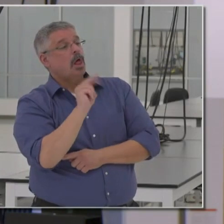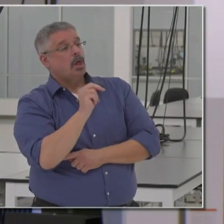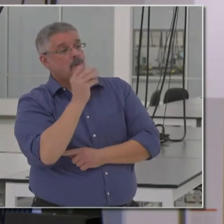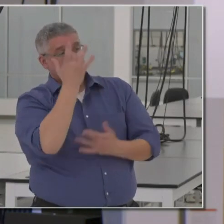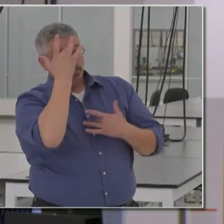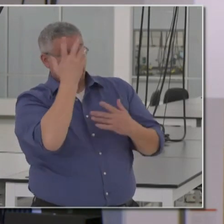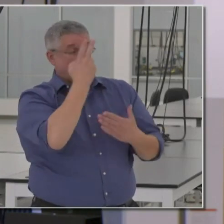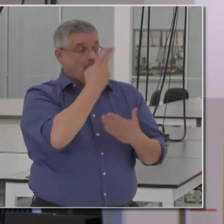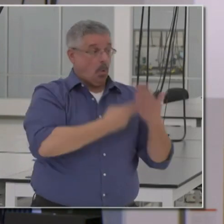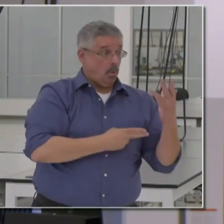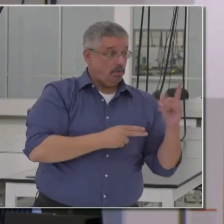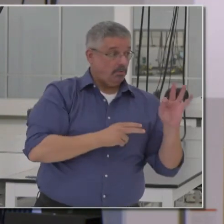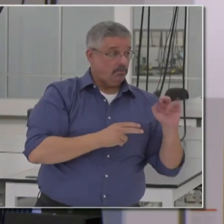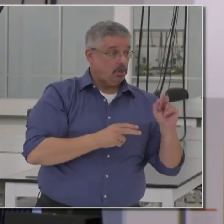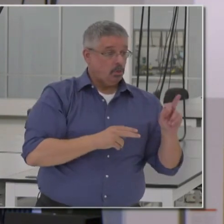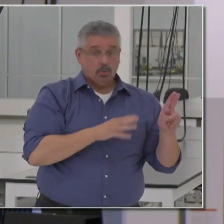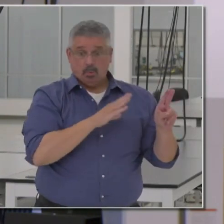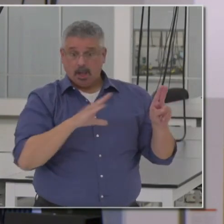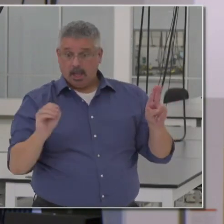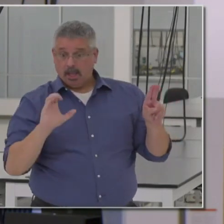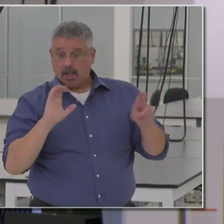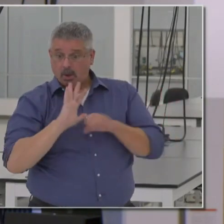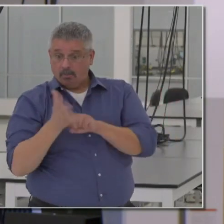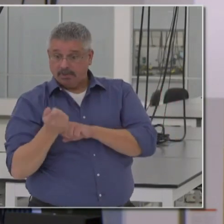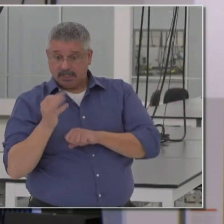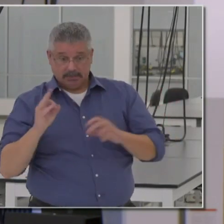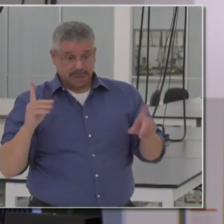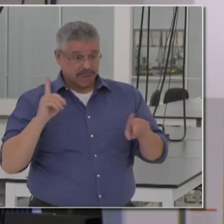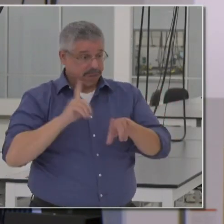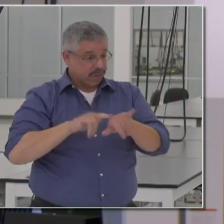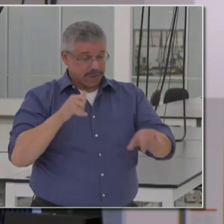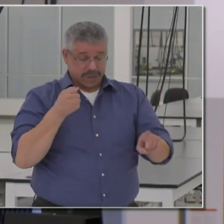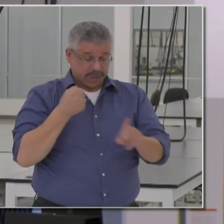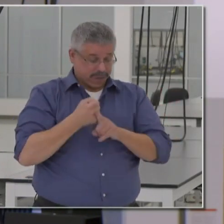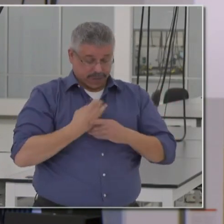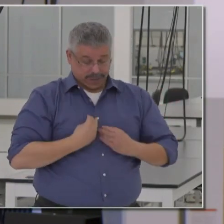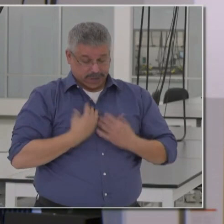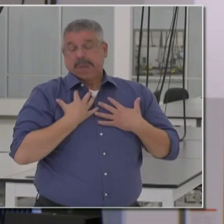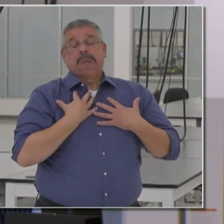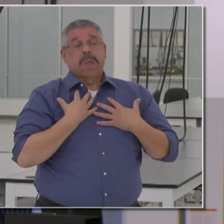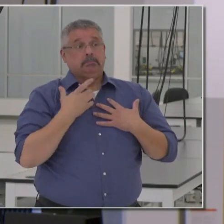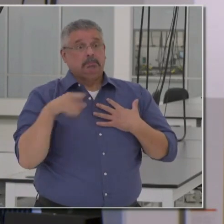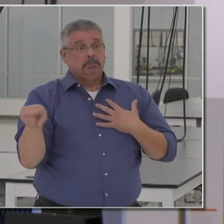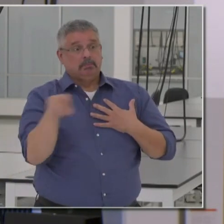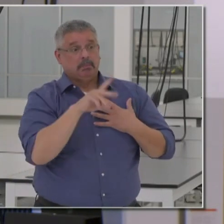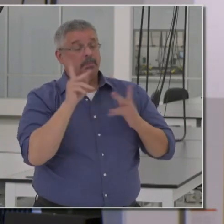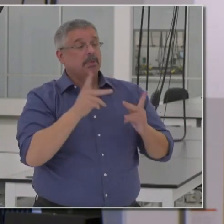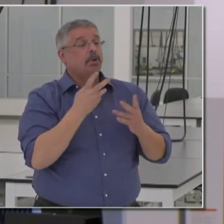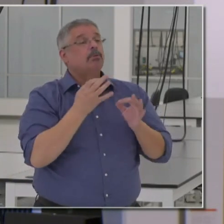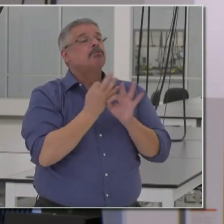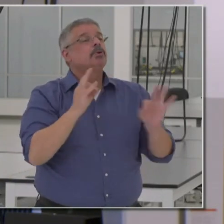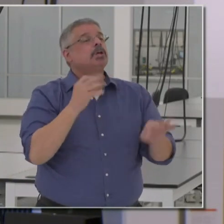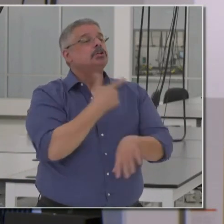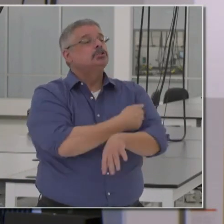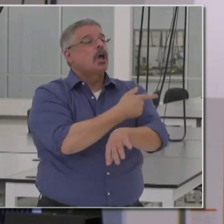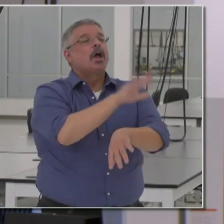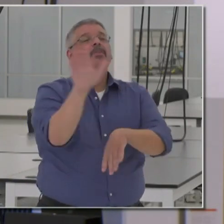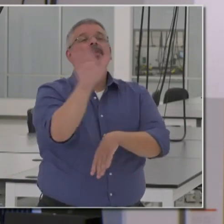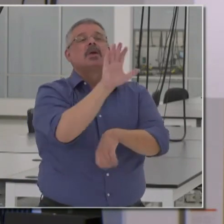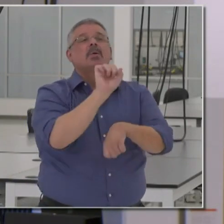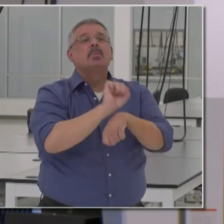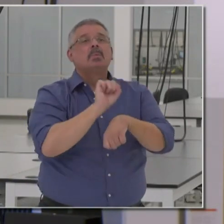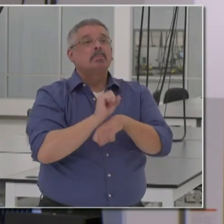infected with both the flu and with COVID. It's easy to suggest getting a flu shot, but many people relied on free shot clinics at their workplace,